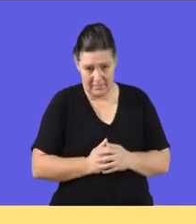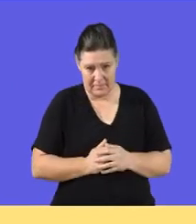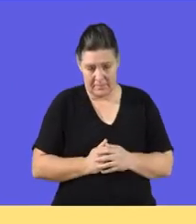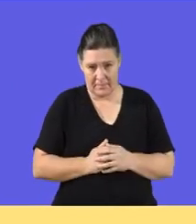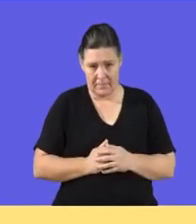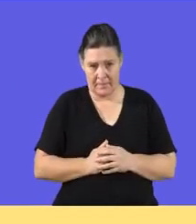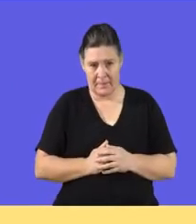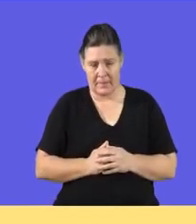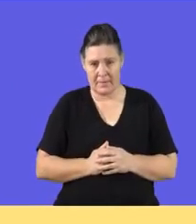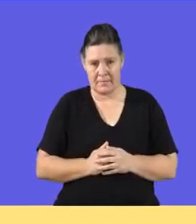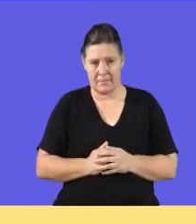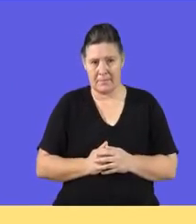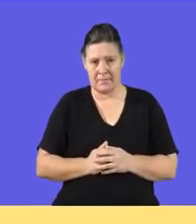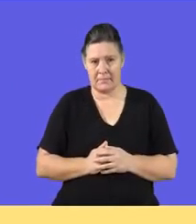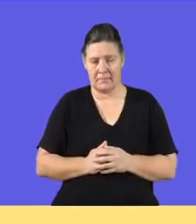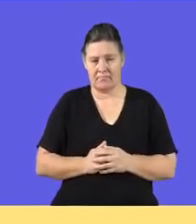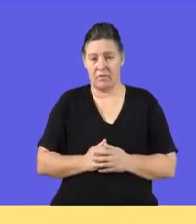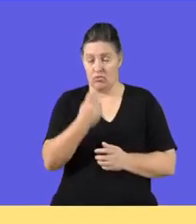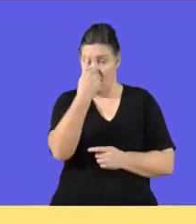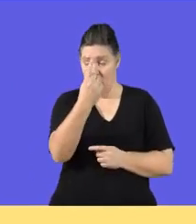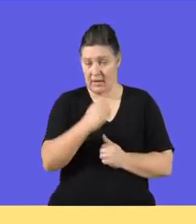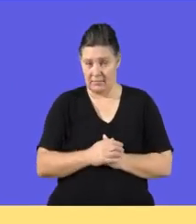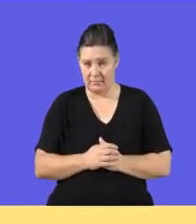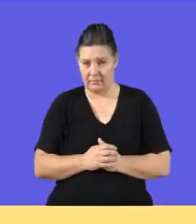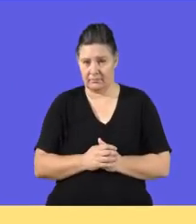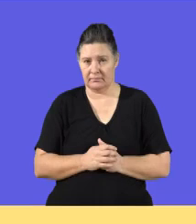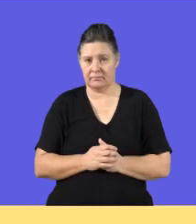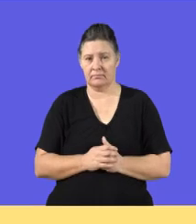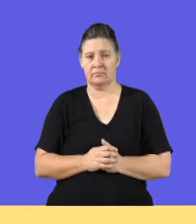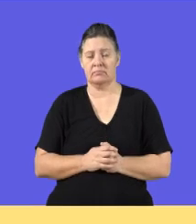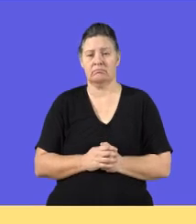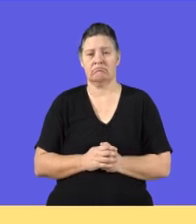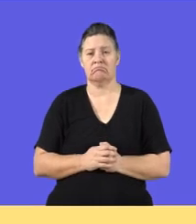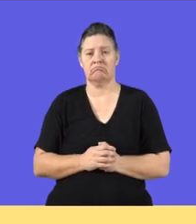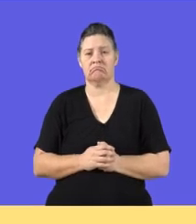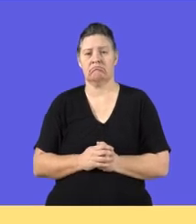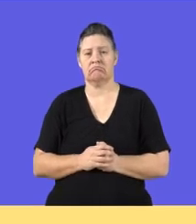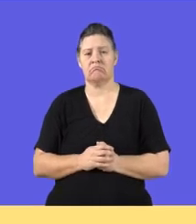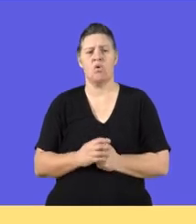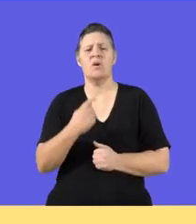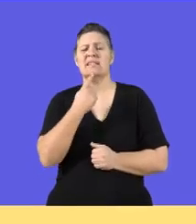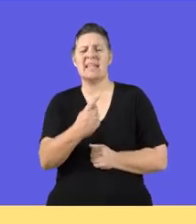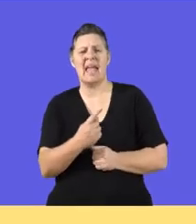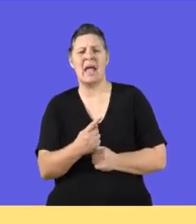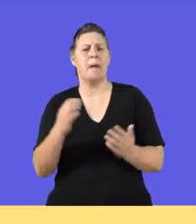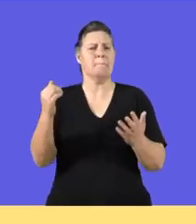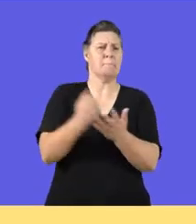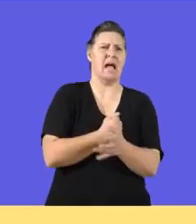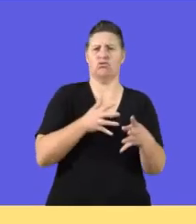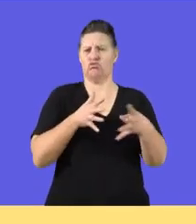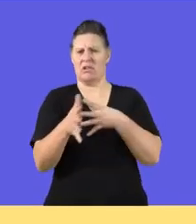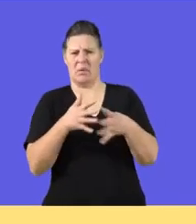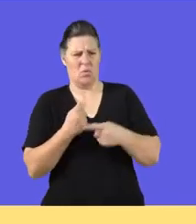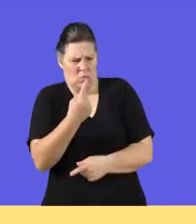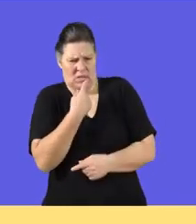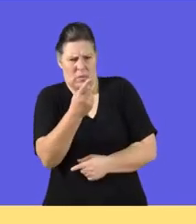one, all right? So this becomes business principle number one, okay? What do we say when we say he has